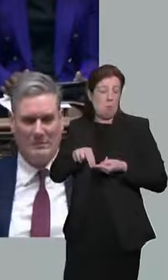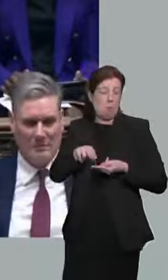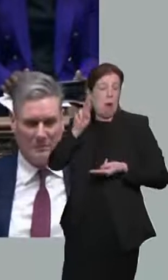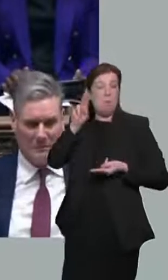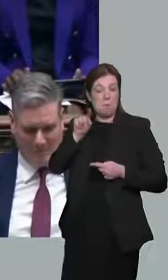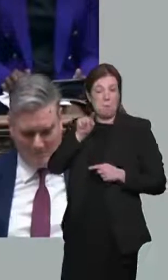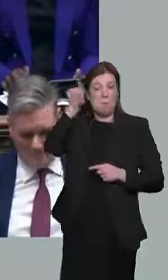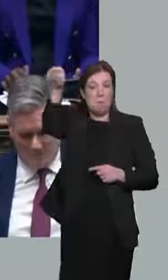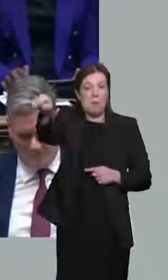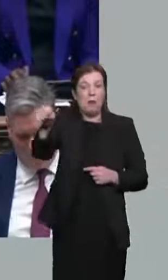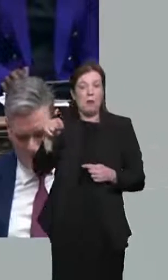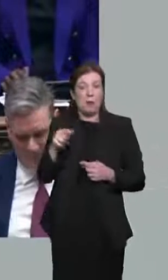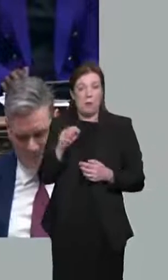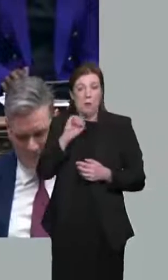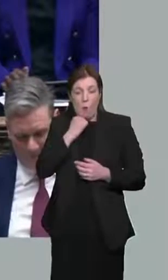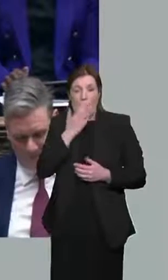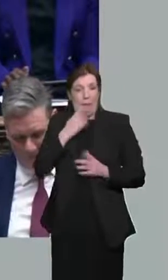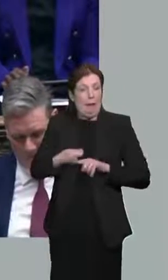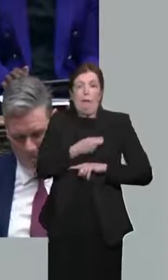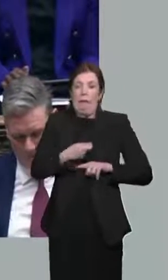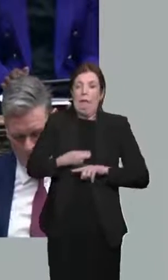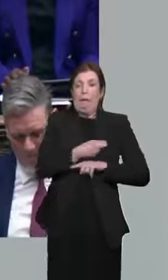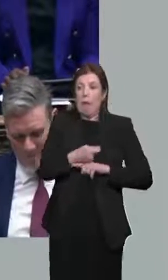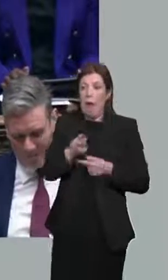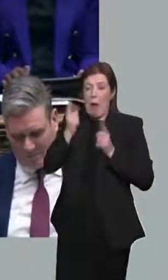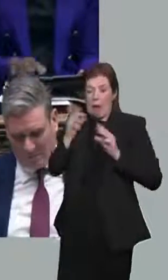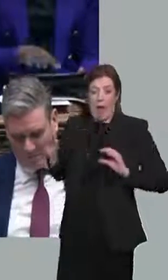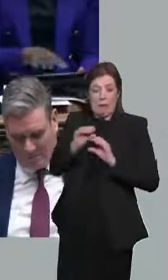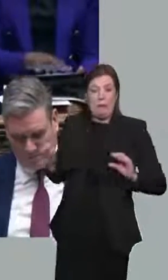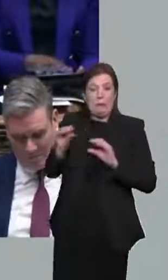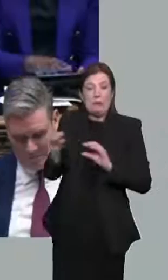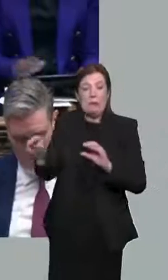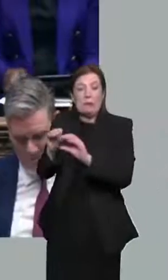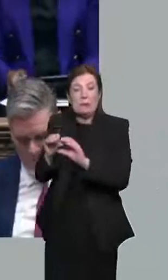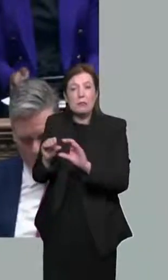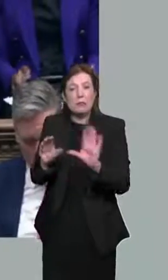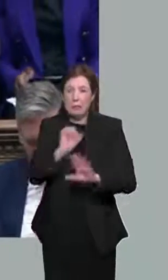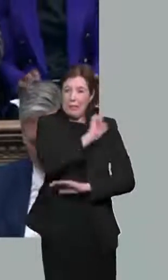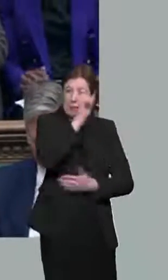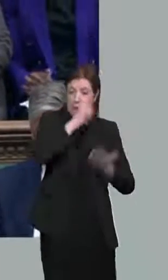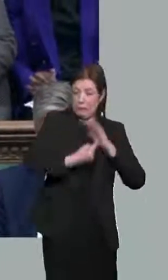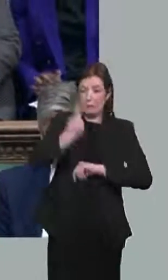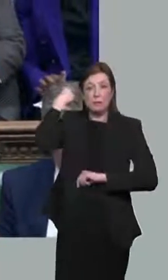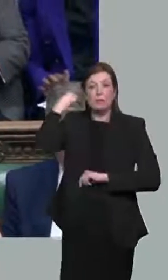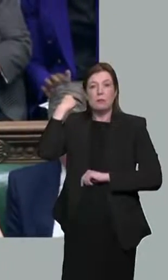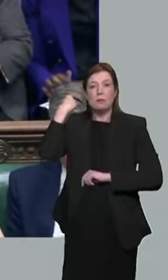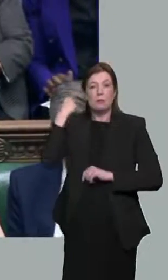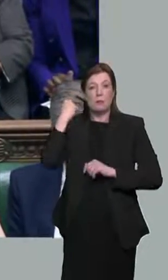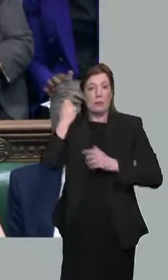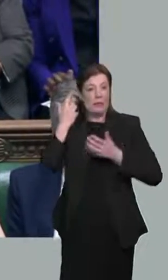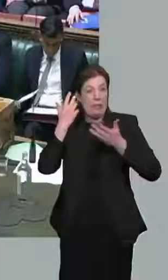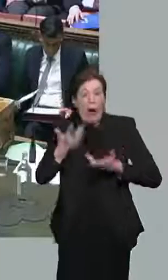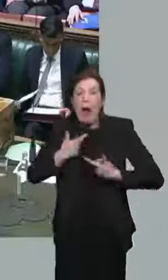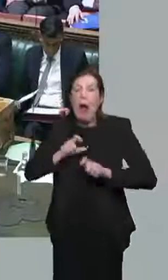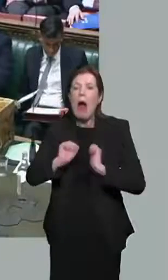people and their employers. His national insurance tax rise was a bad idea last September, and he has admitted it is an even worse